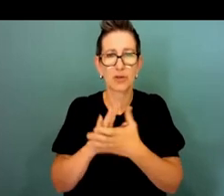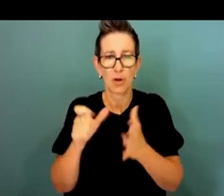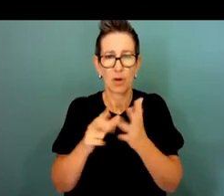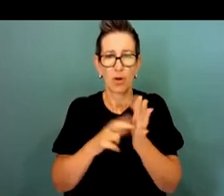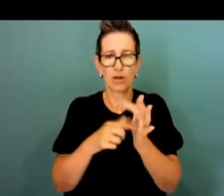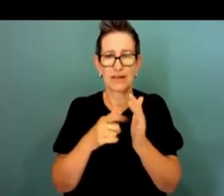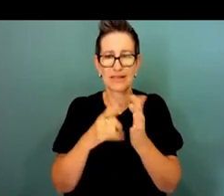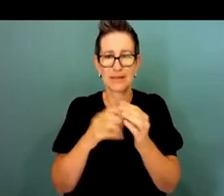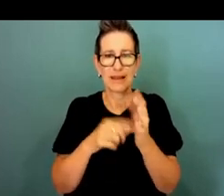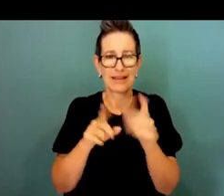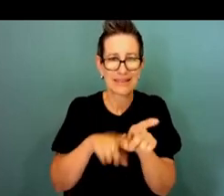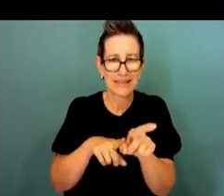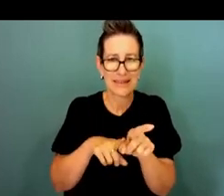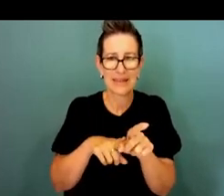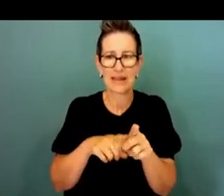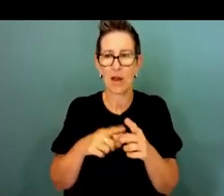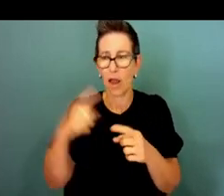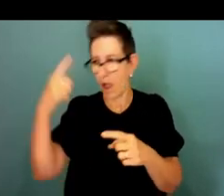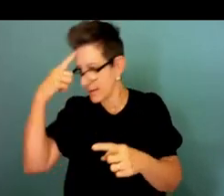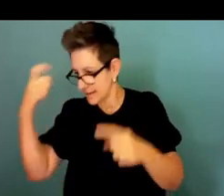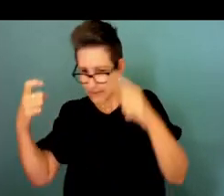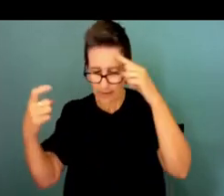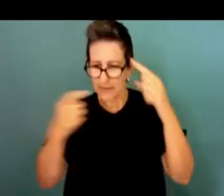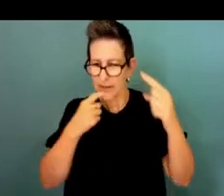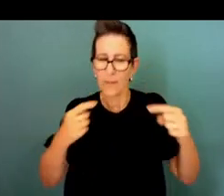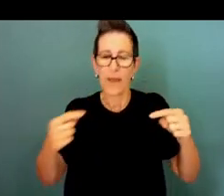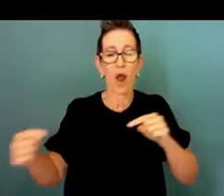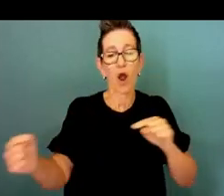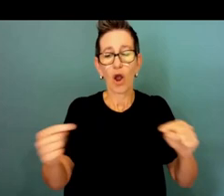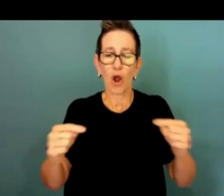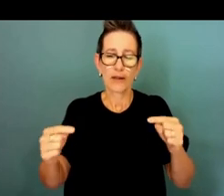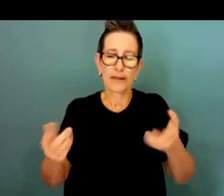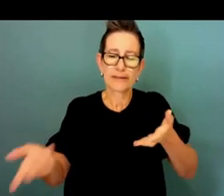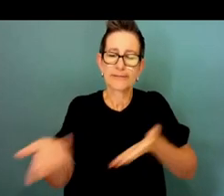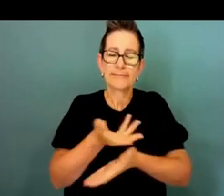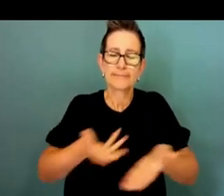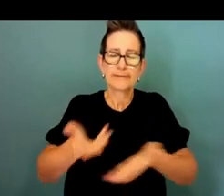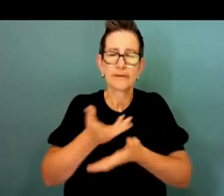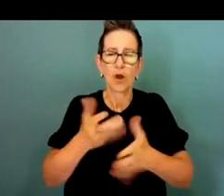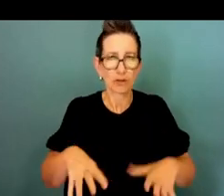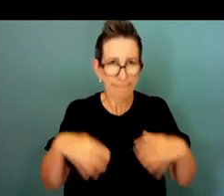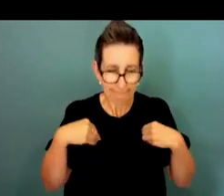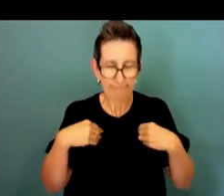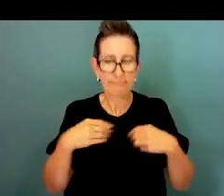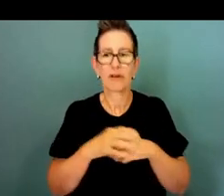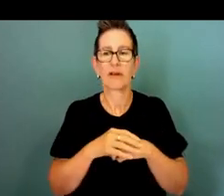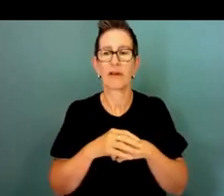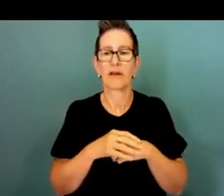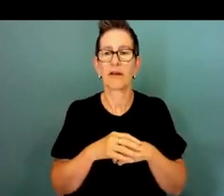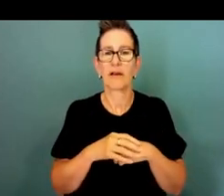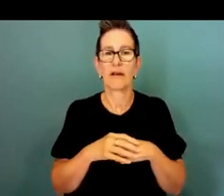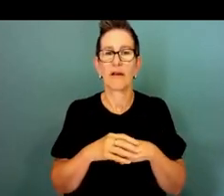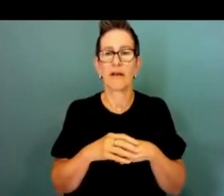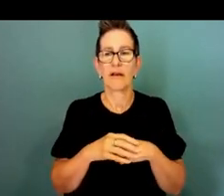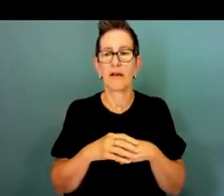contest of ideas is so important in what we do and not just the